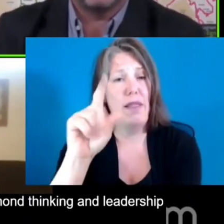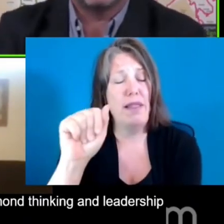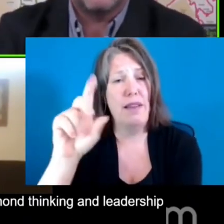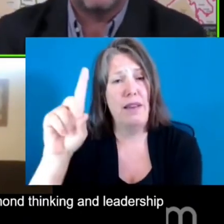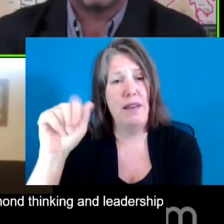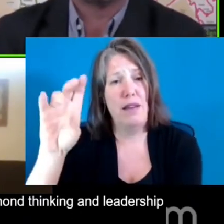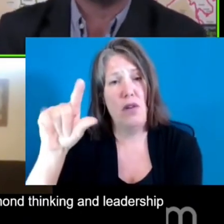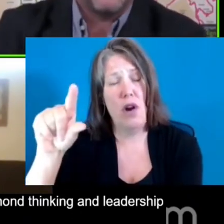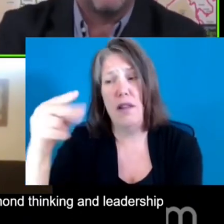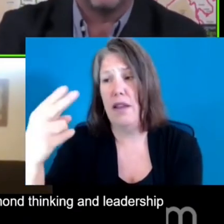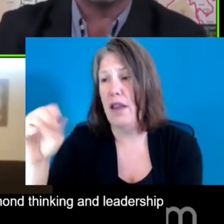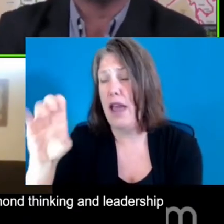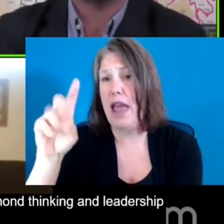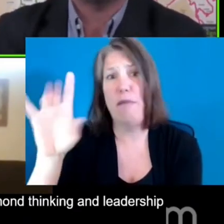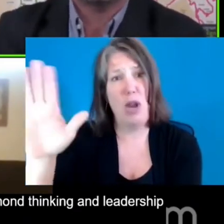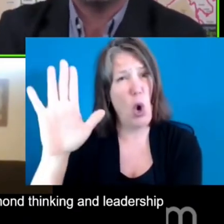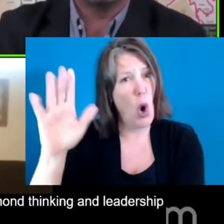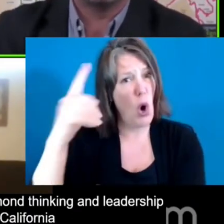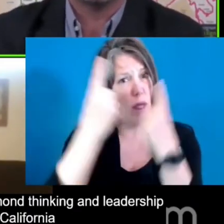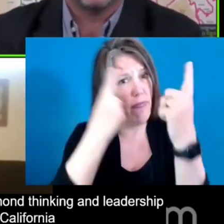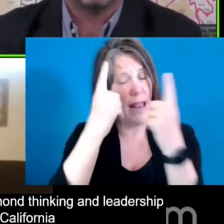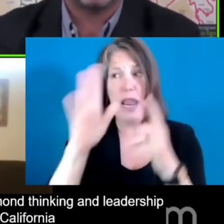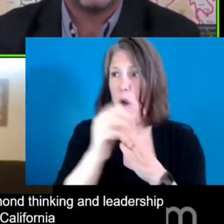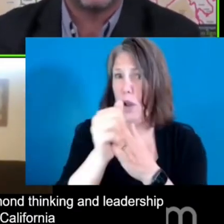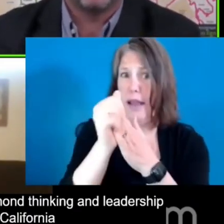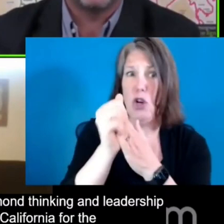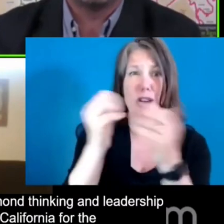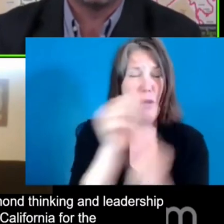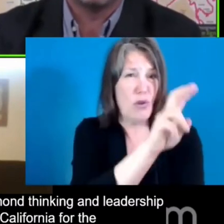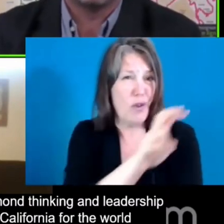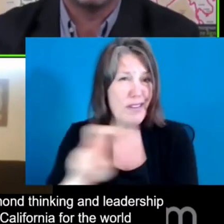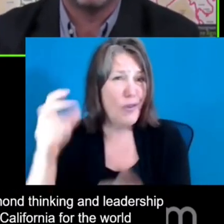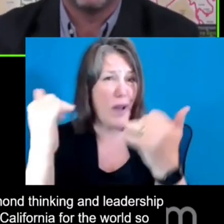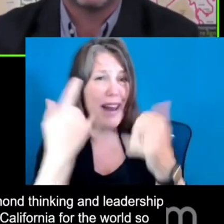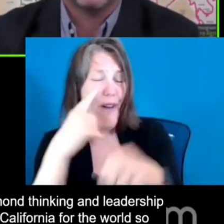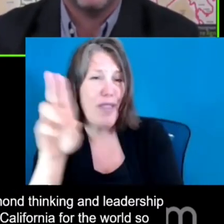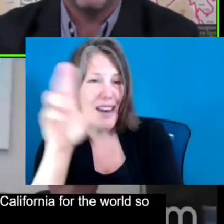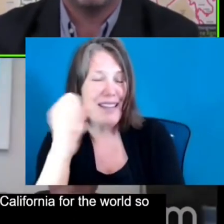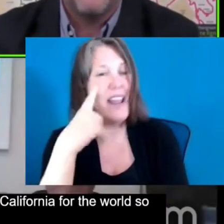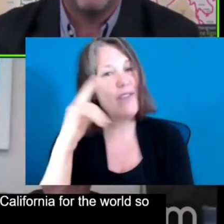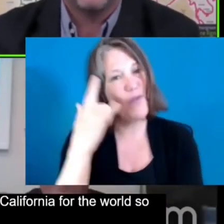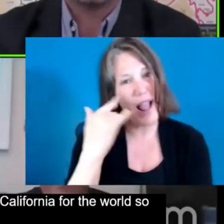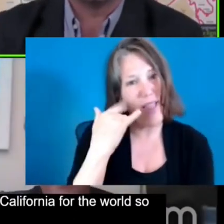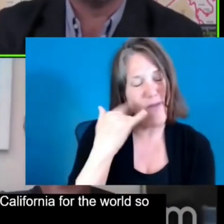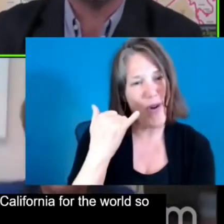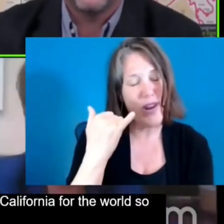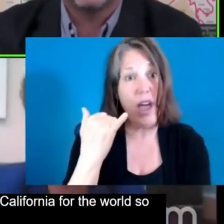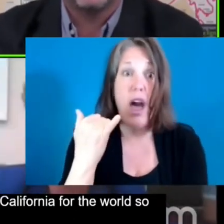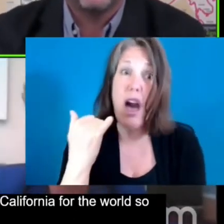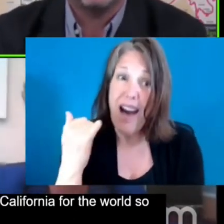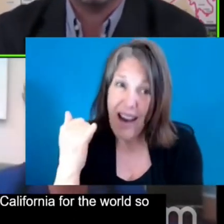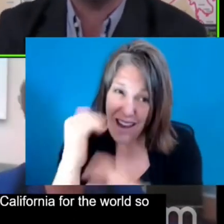for the United States, for California, but for the world. So without further ado, Mark, I very much